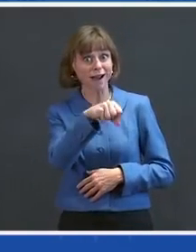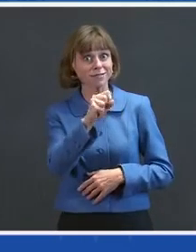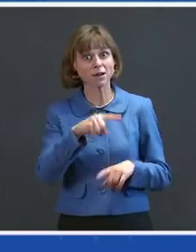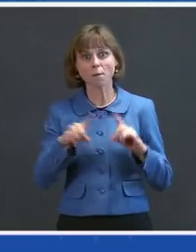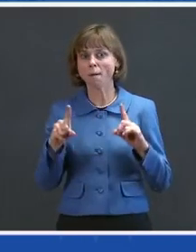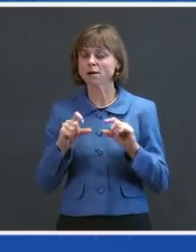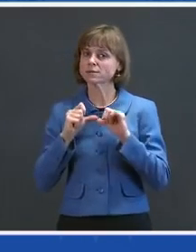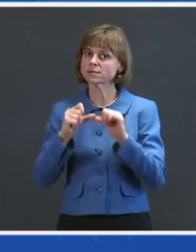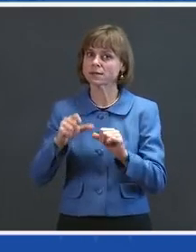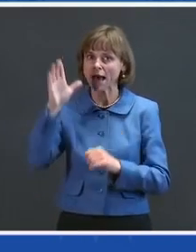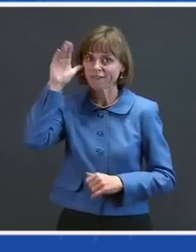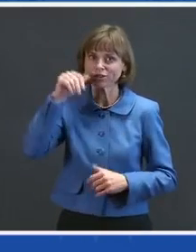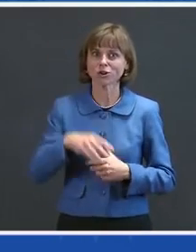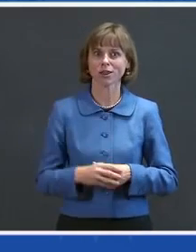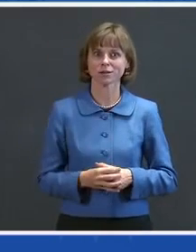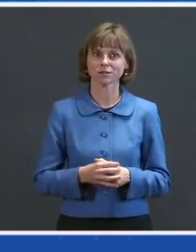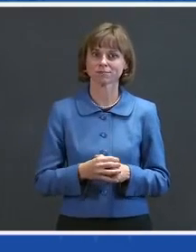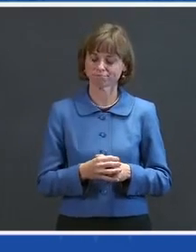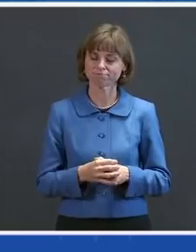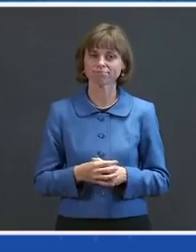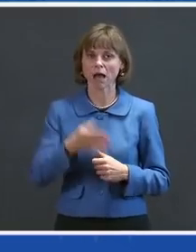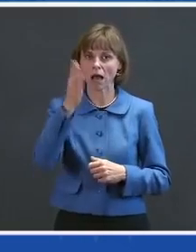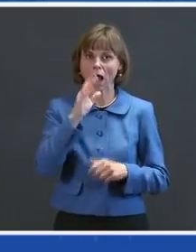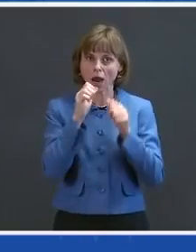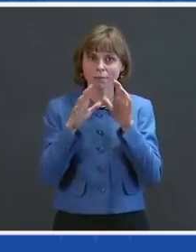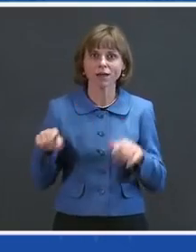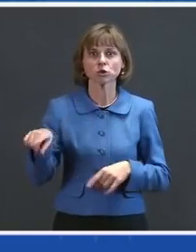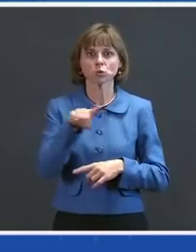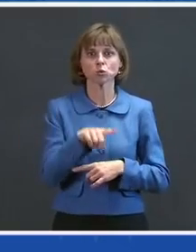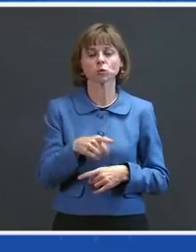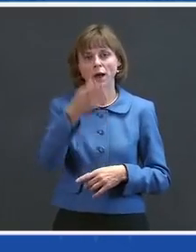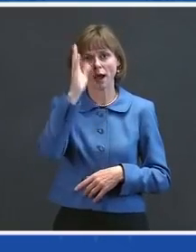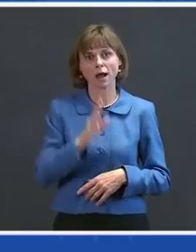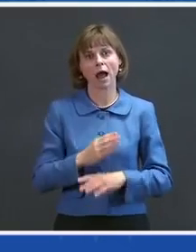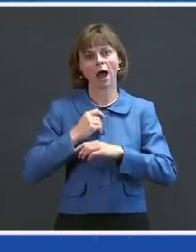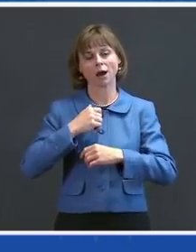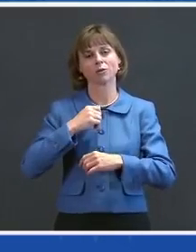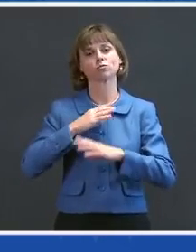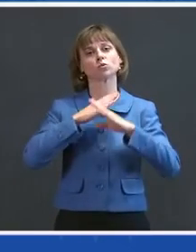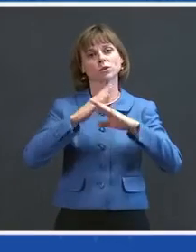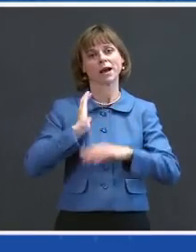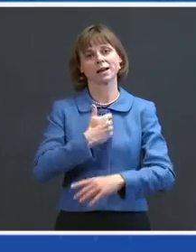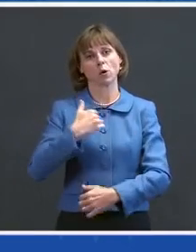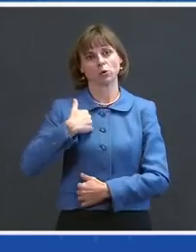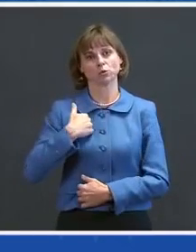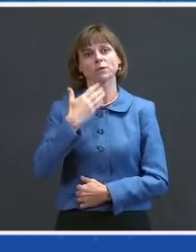vigilant. May God bless you and may God protect our troops. Thank you all very, very much.